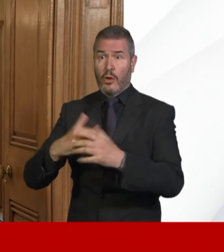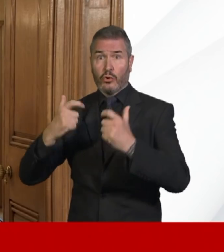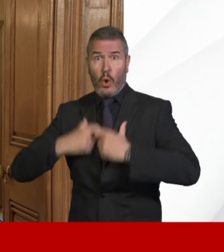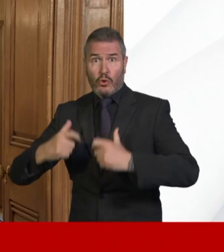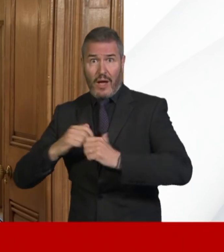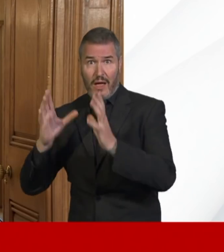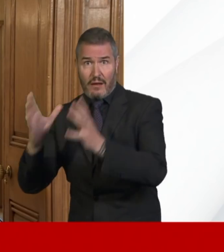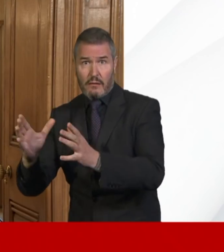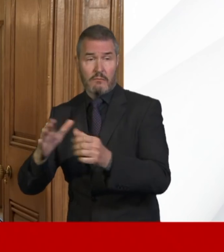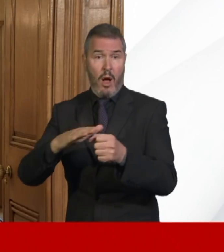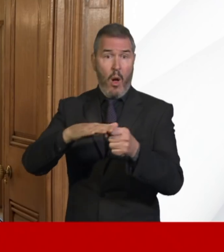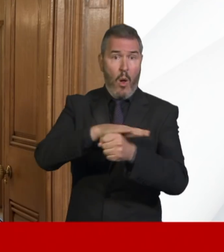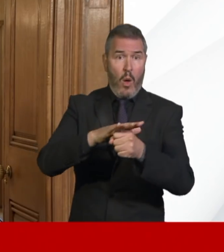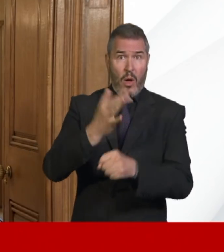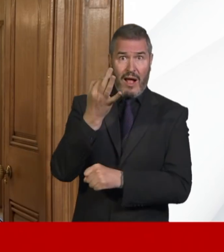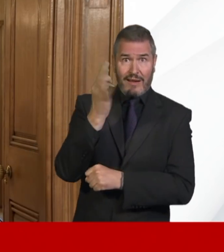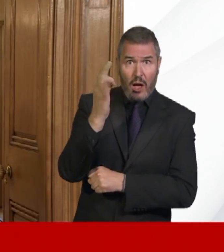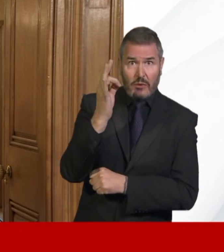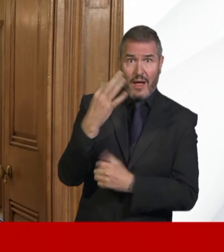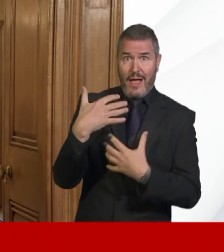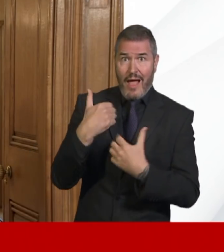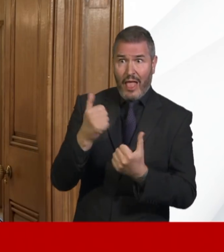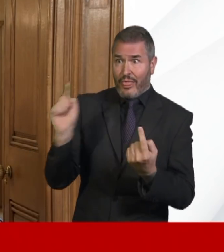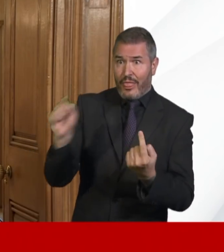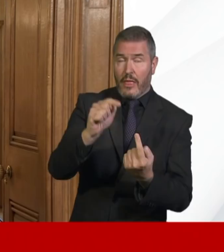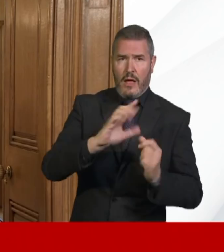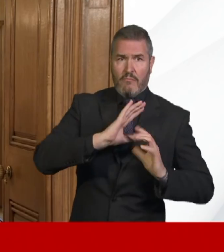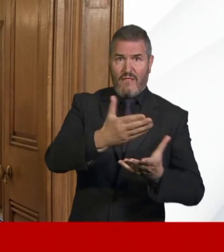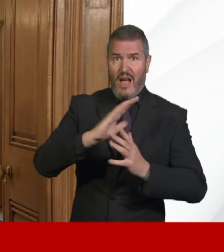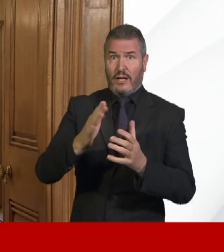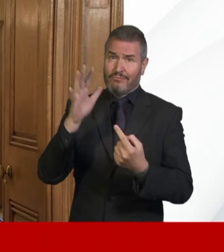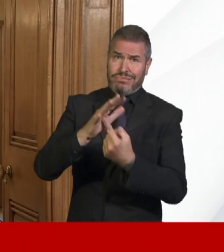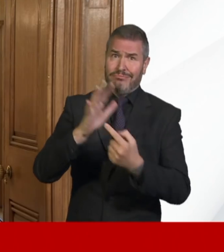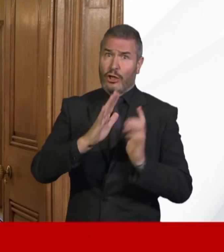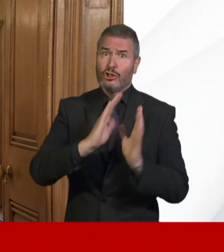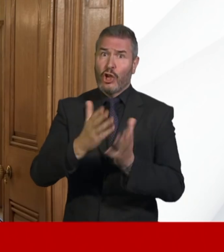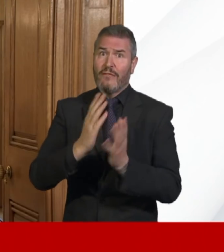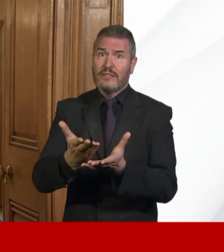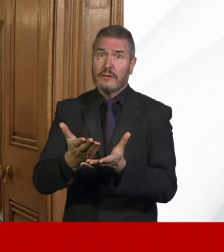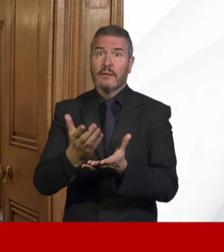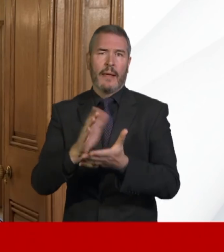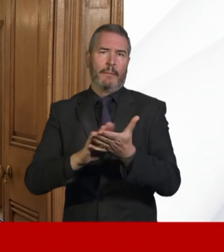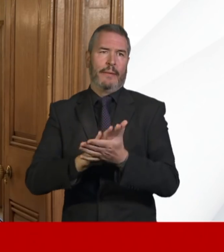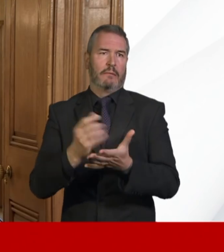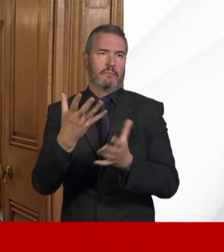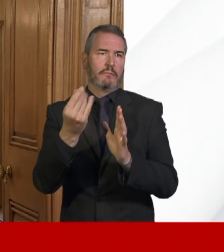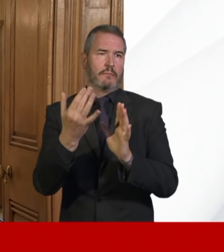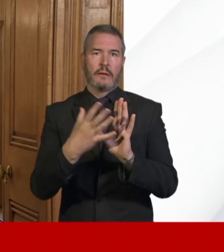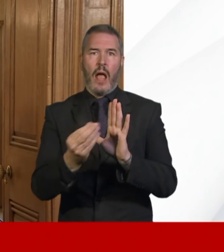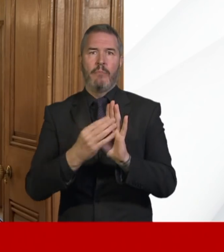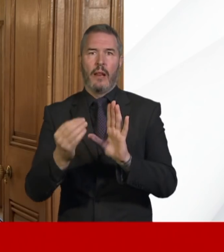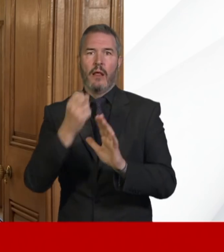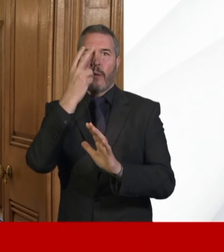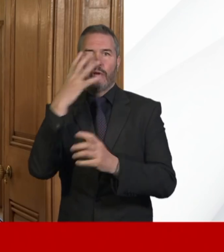care, in local councils, delivering essential public services like ensuring that the bins continue to get